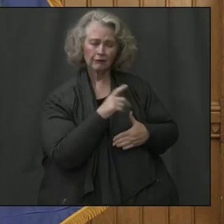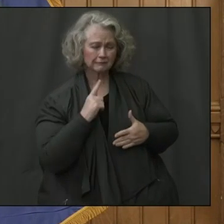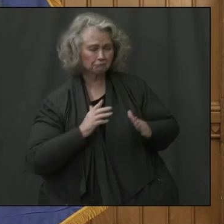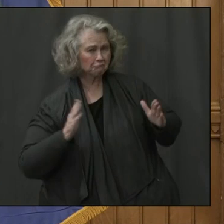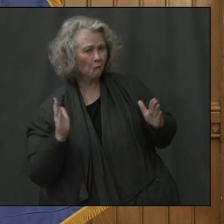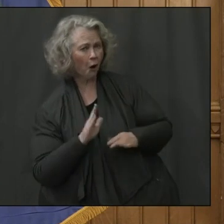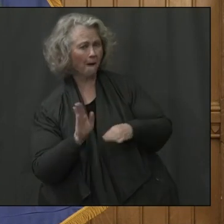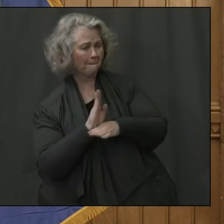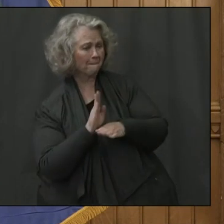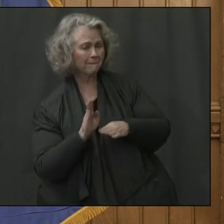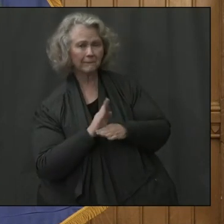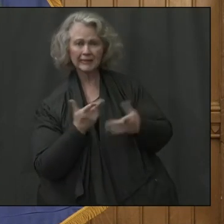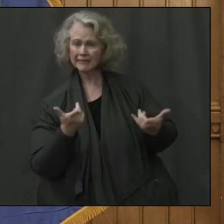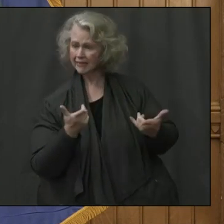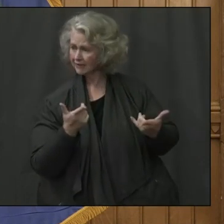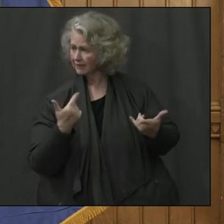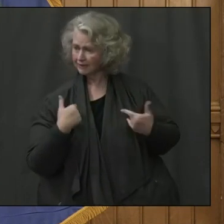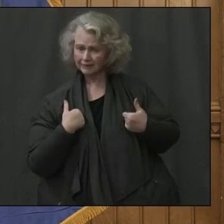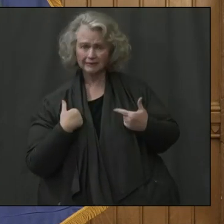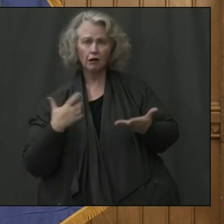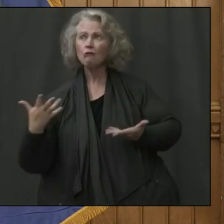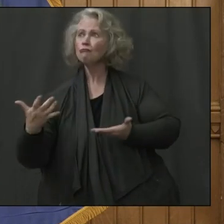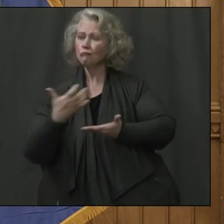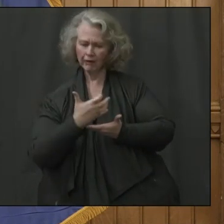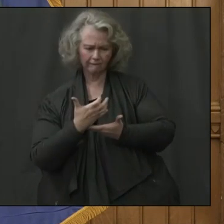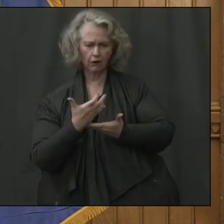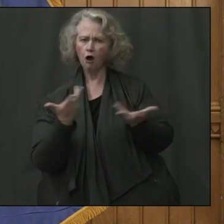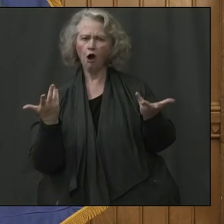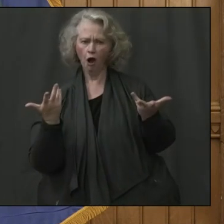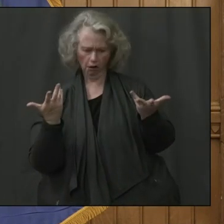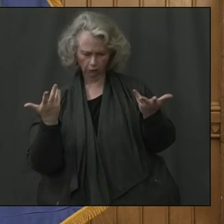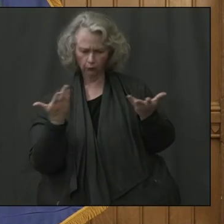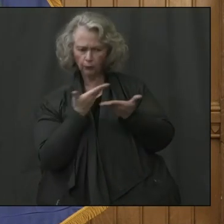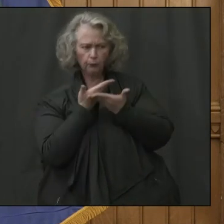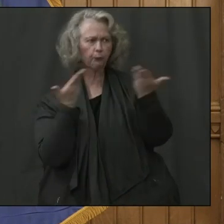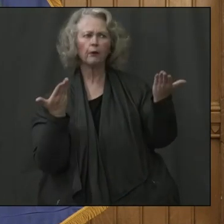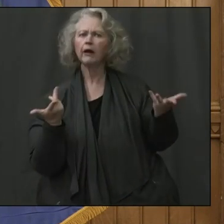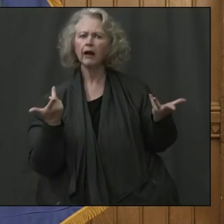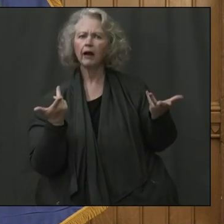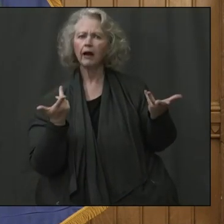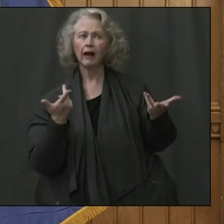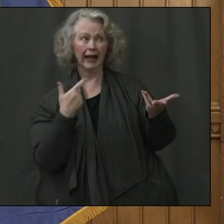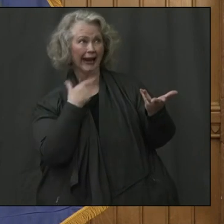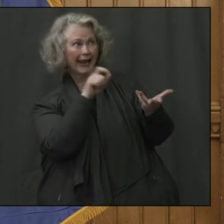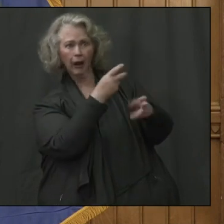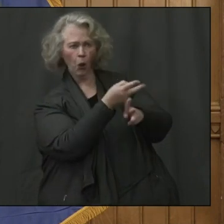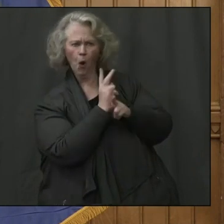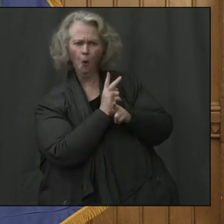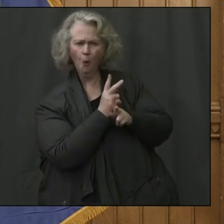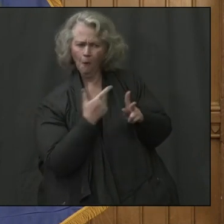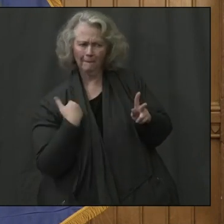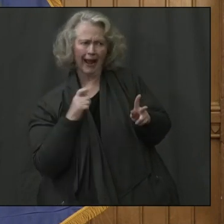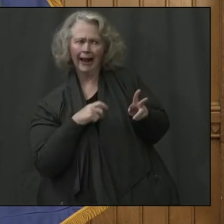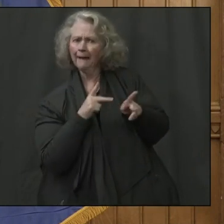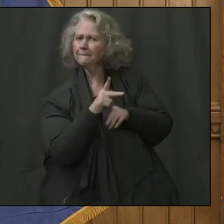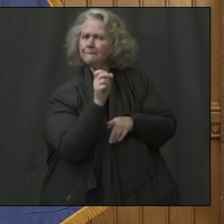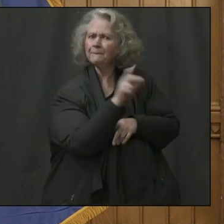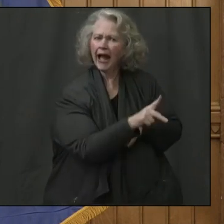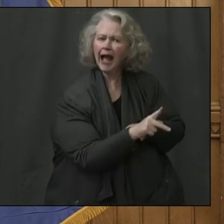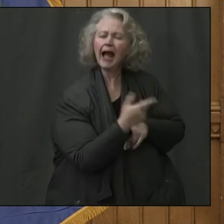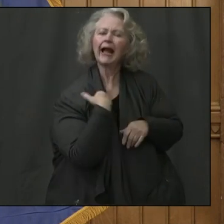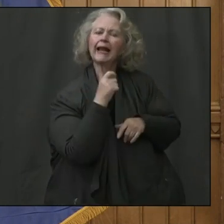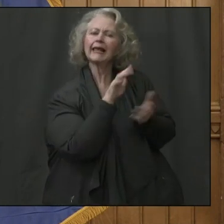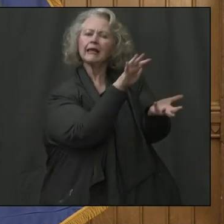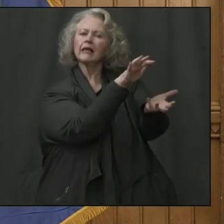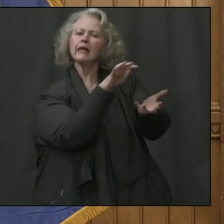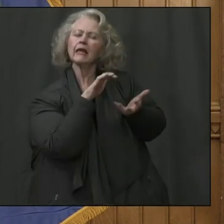revenues have disappeared, you don't need a loan, because we don't have the ability to pay a loan. What you need is a grant, or at least what they